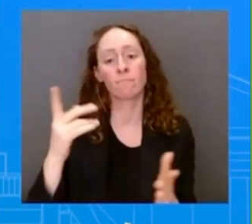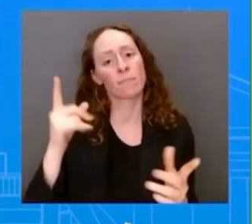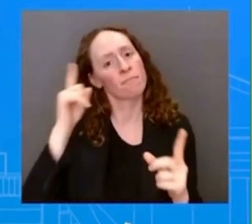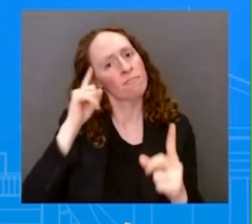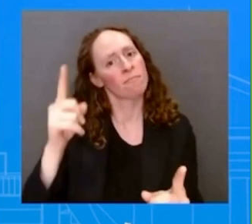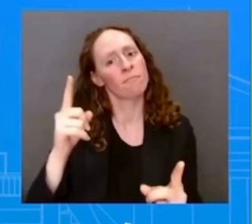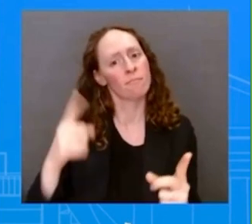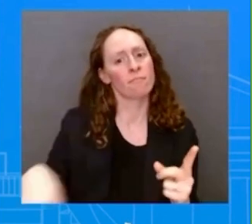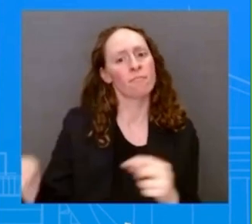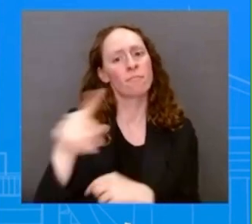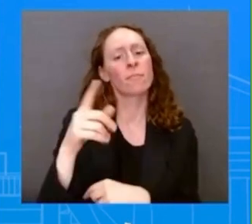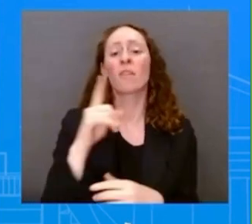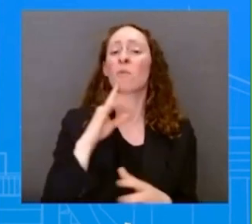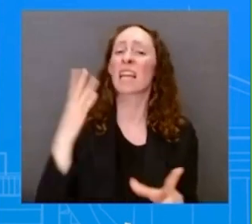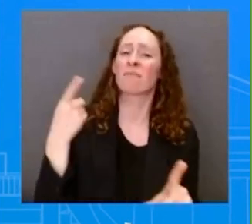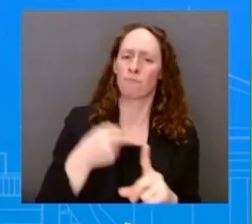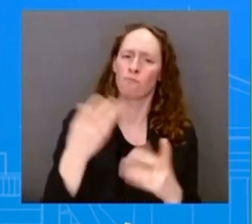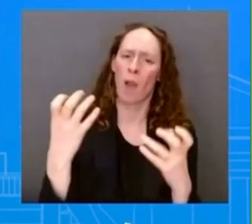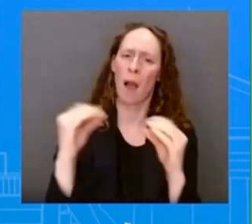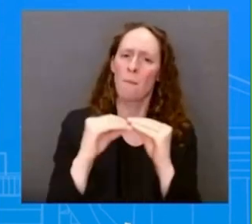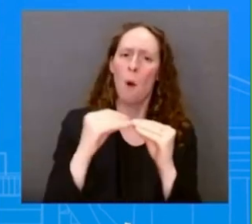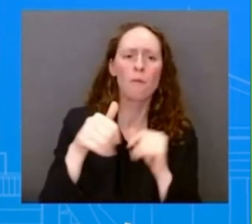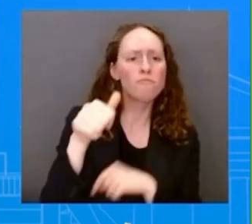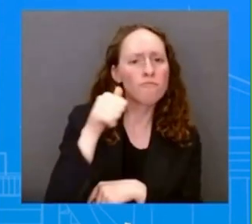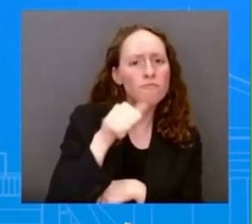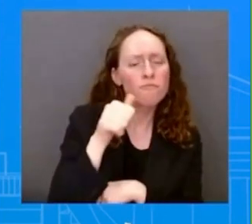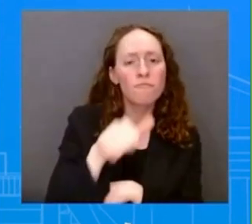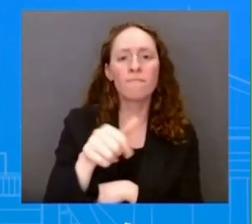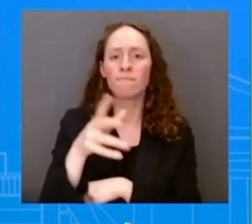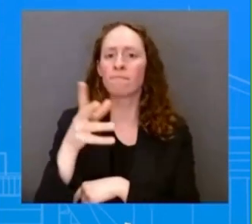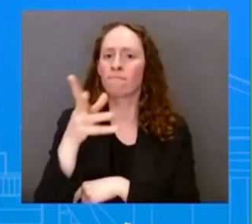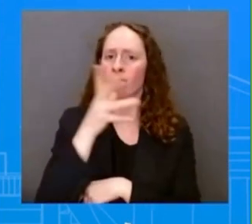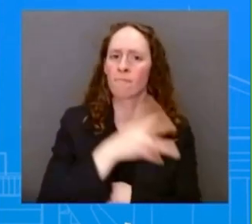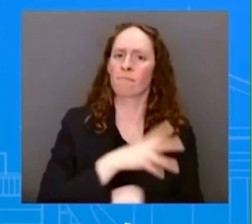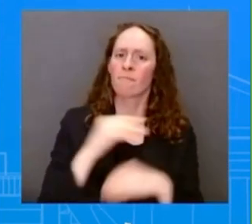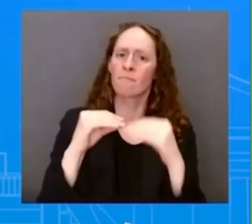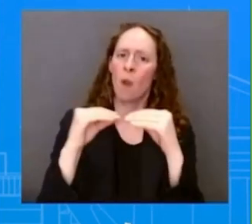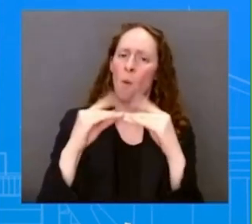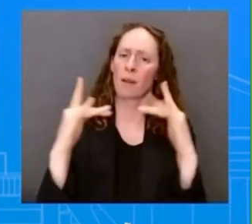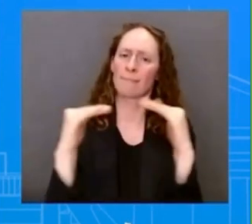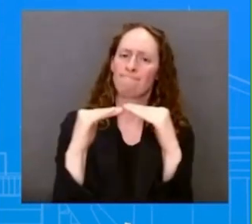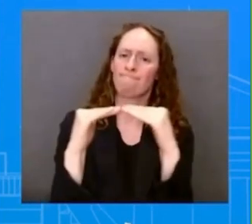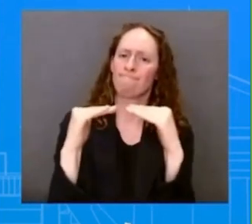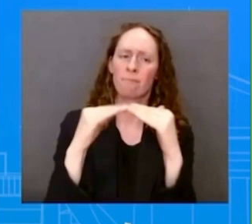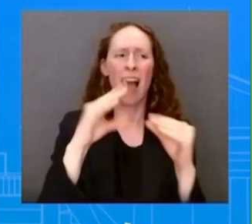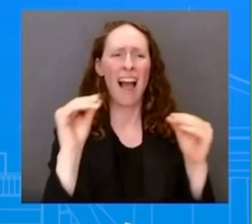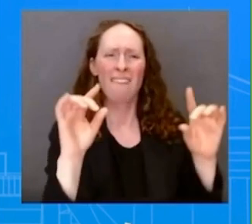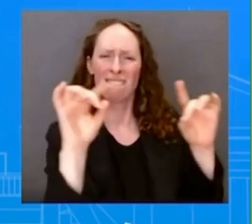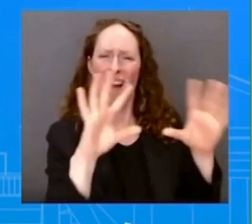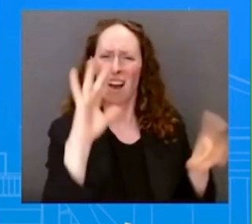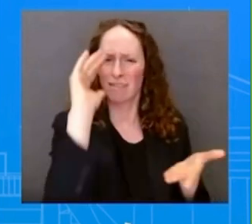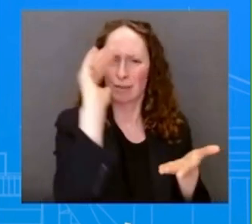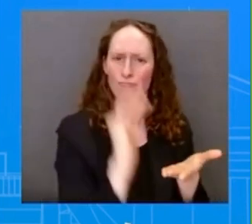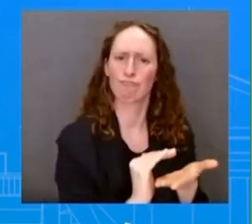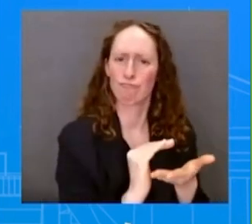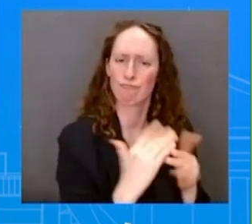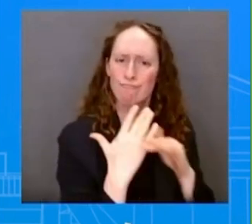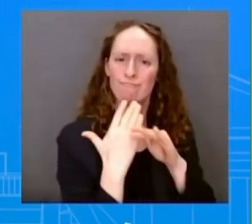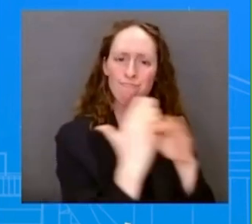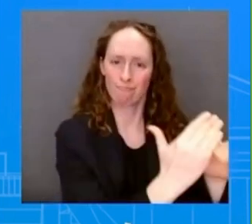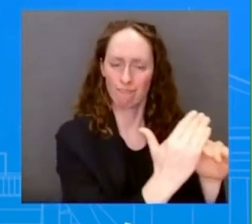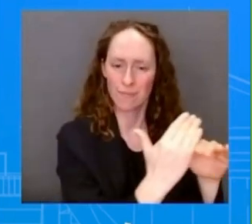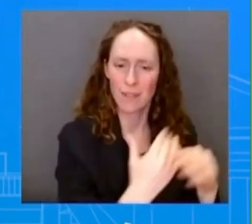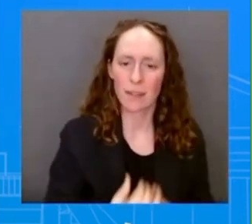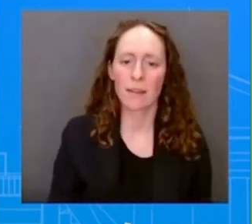new fund the women in the digital economy fund alongside alongside Bill and Melinda Gates Foundation